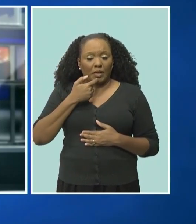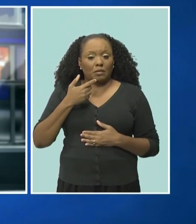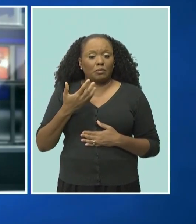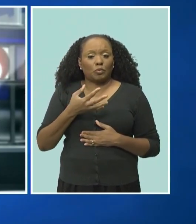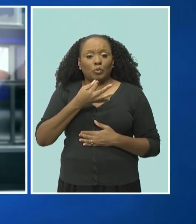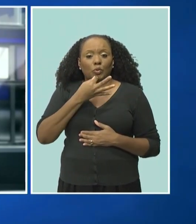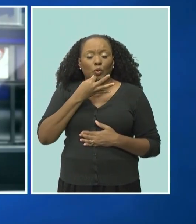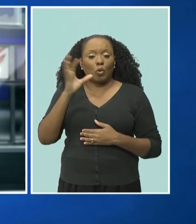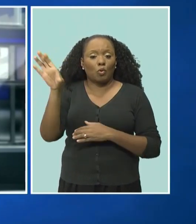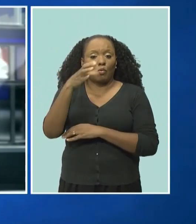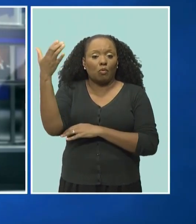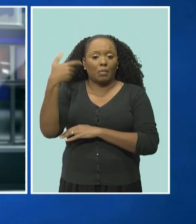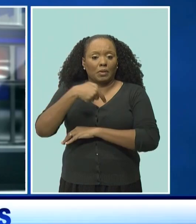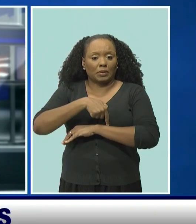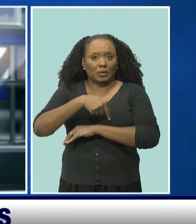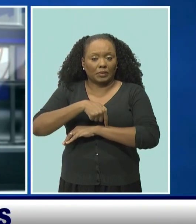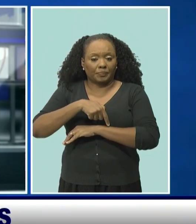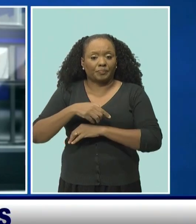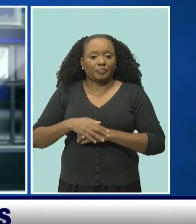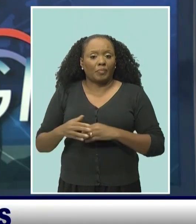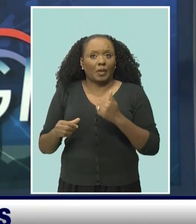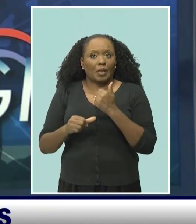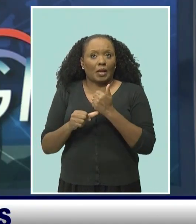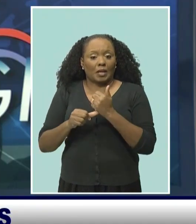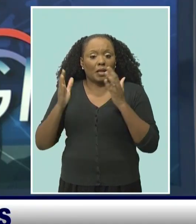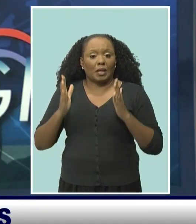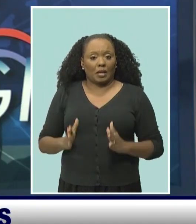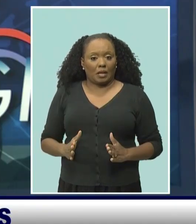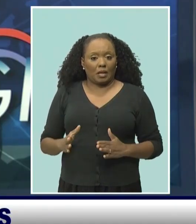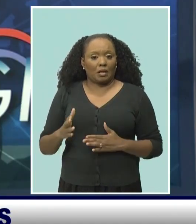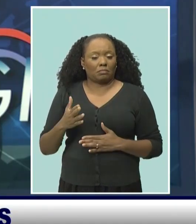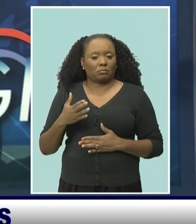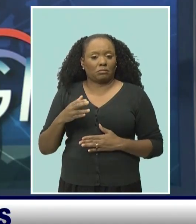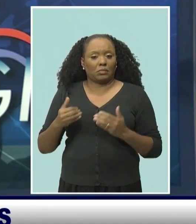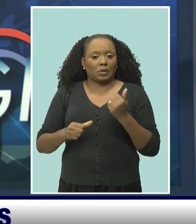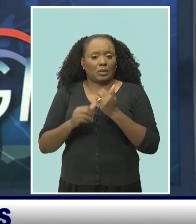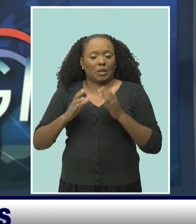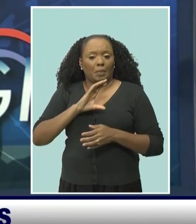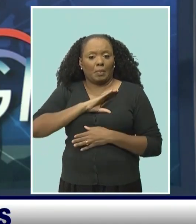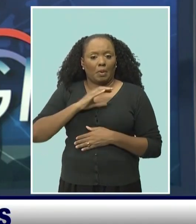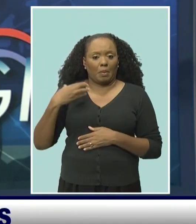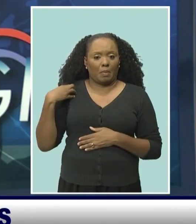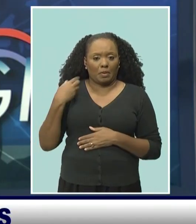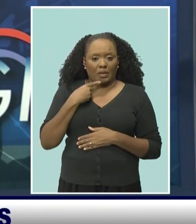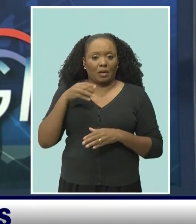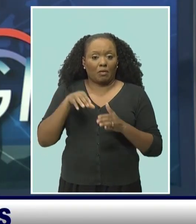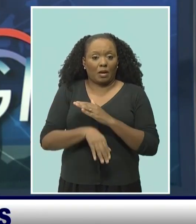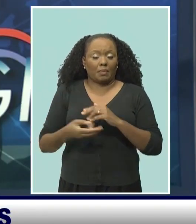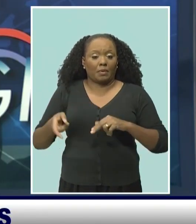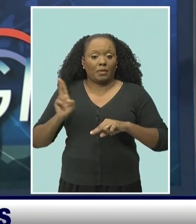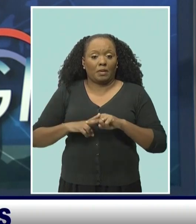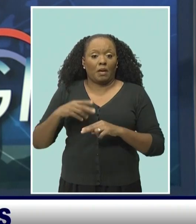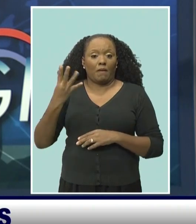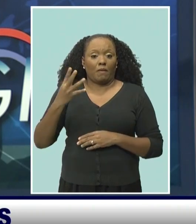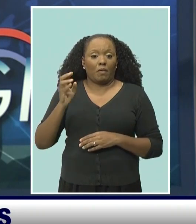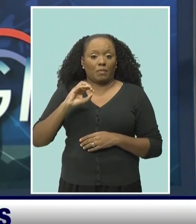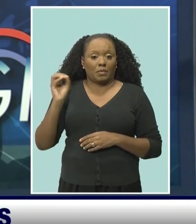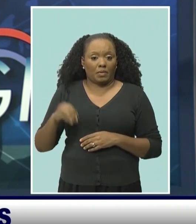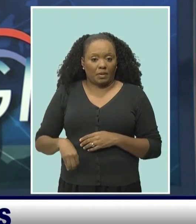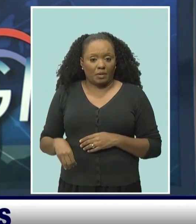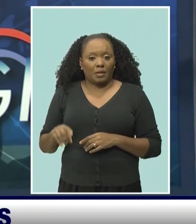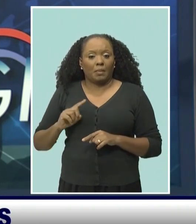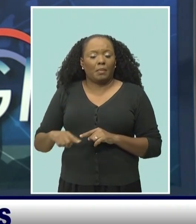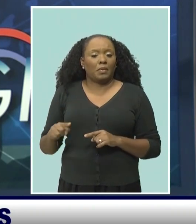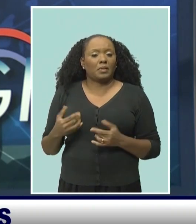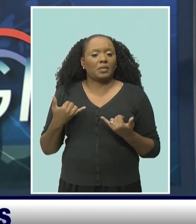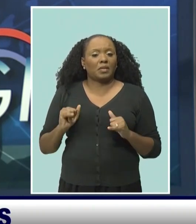approaches the yuletide season, Acting Assistant Commissioner of Police, David Griffith, says, while crime has increased by 4%, lawmen have been able to